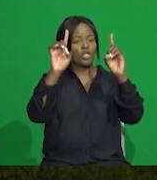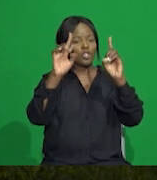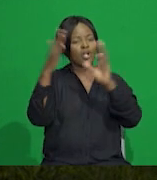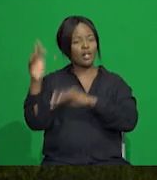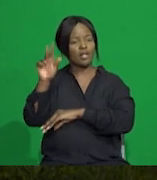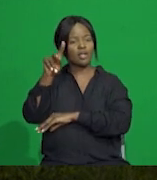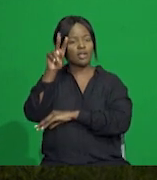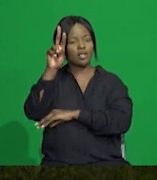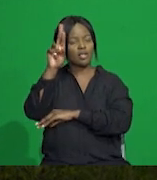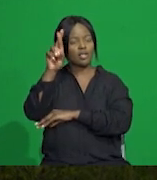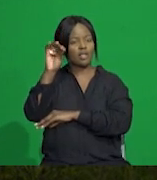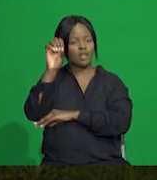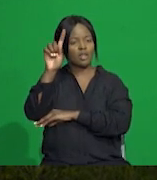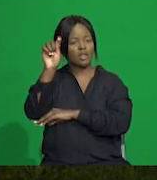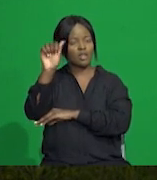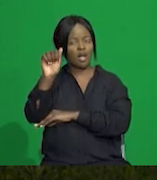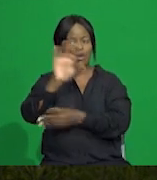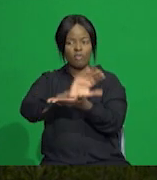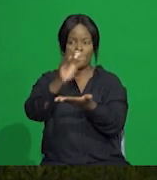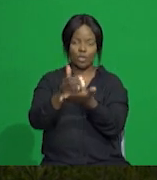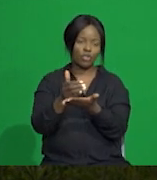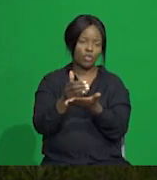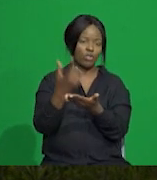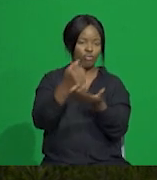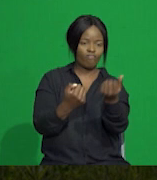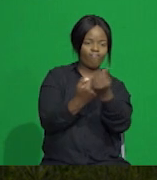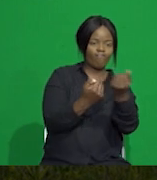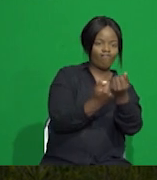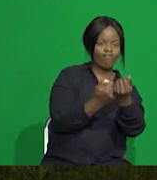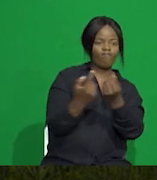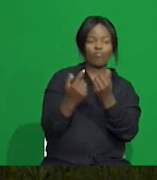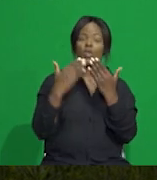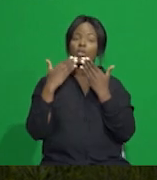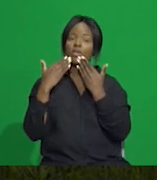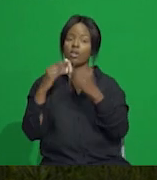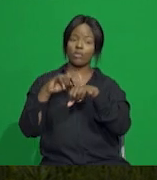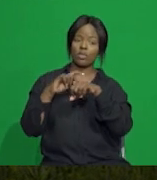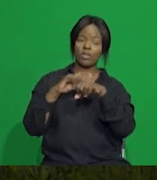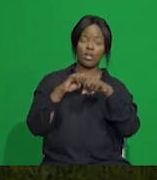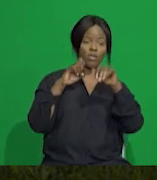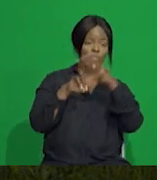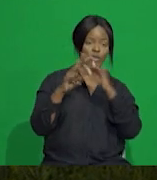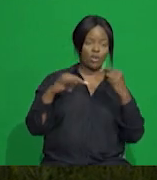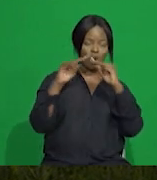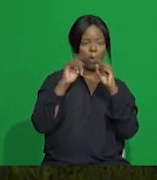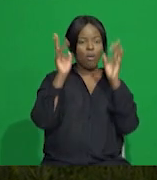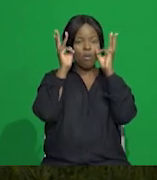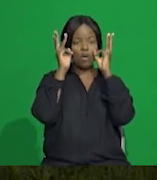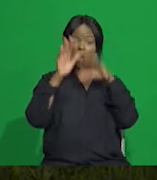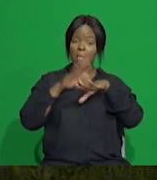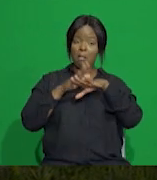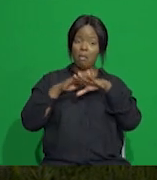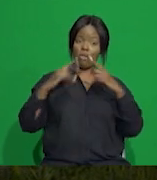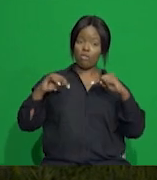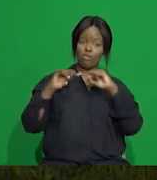for their support of our initiatives. Thank you for taking the time to watch our video and expect more from us.